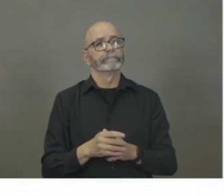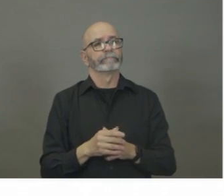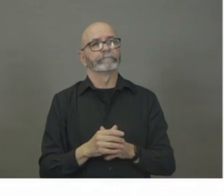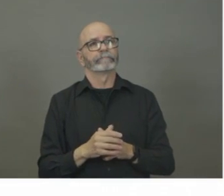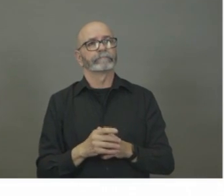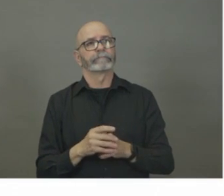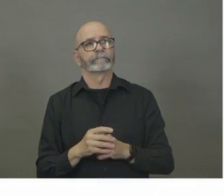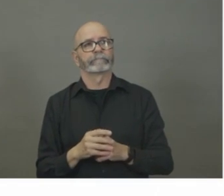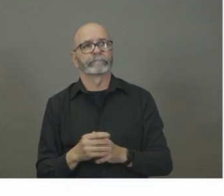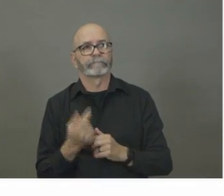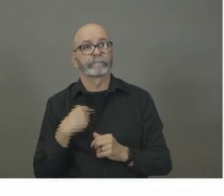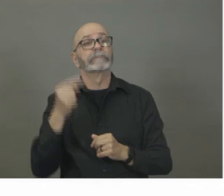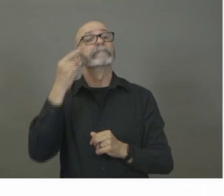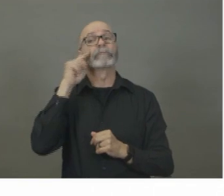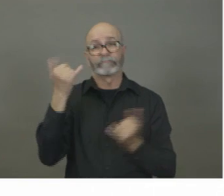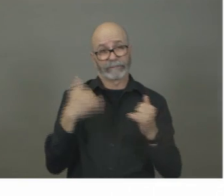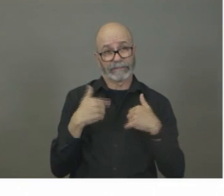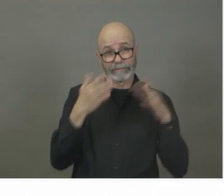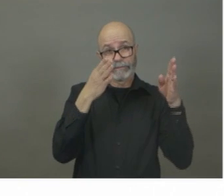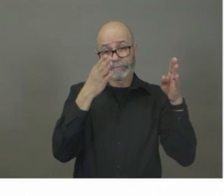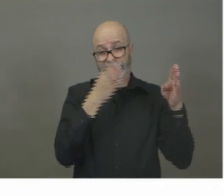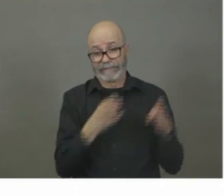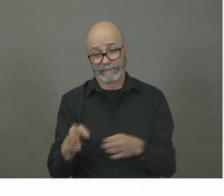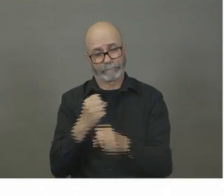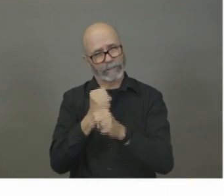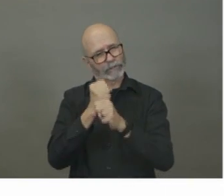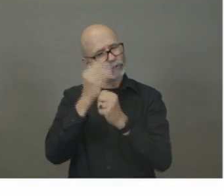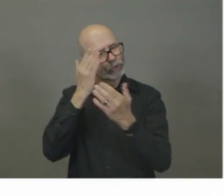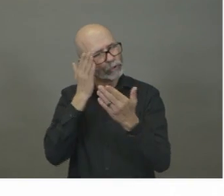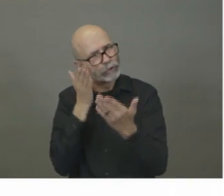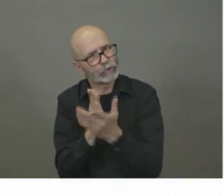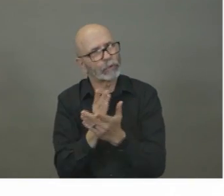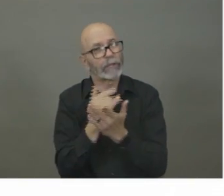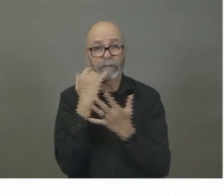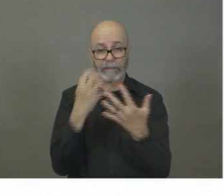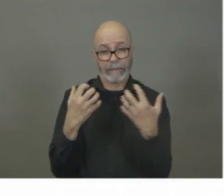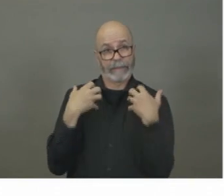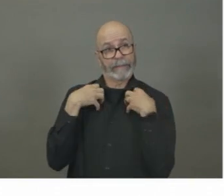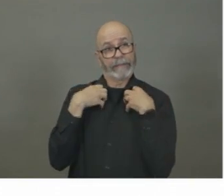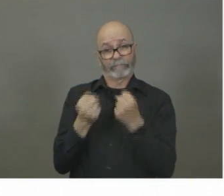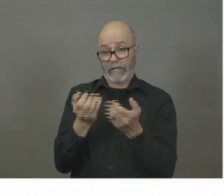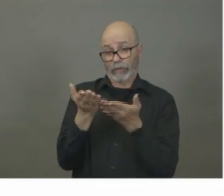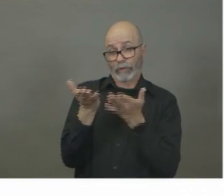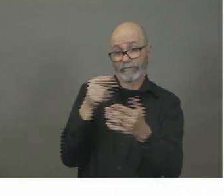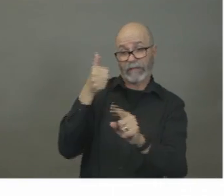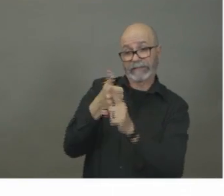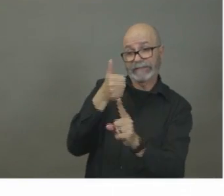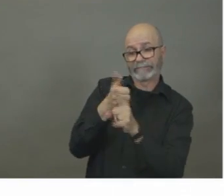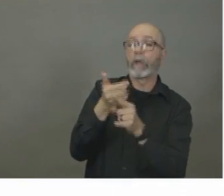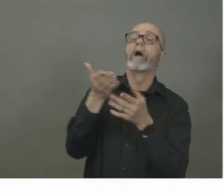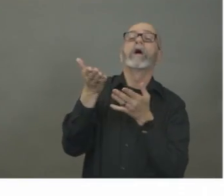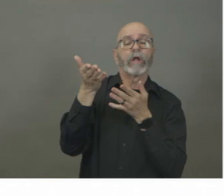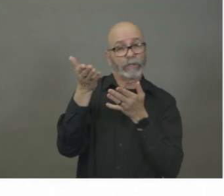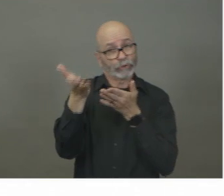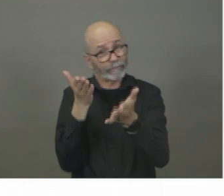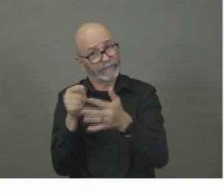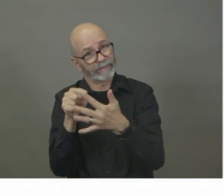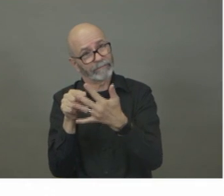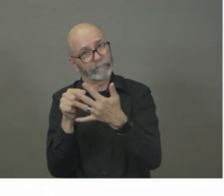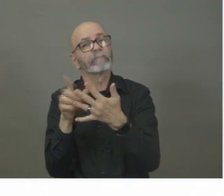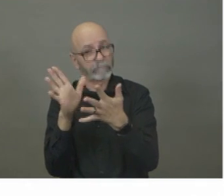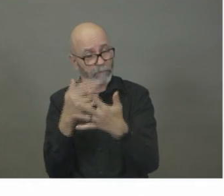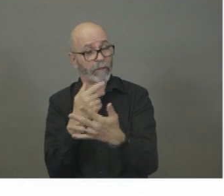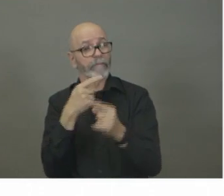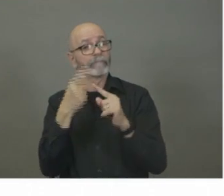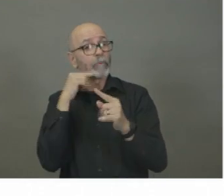providing and ensuring that, uh, health services continue to be offered, uh, in communities across the province, uh, is the same, uh, that we've been